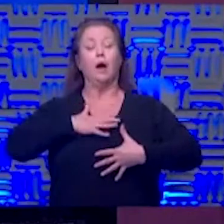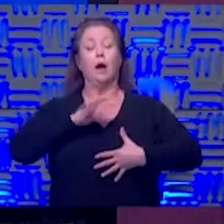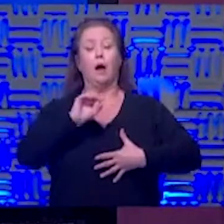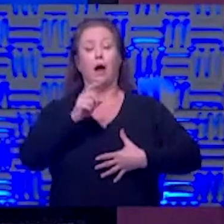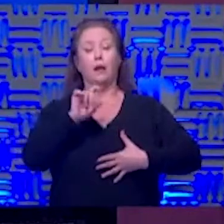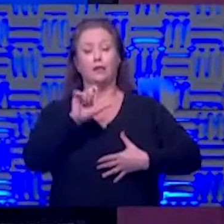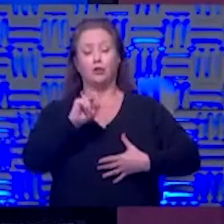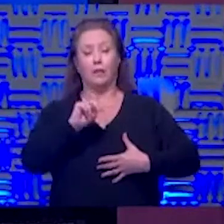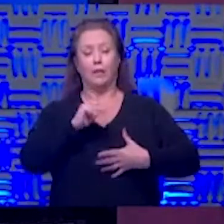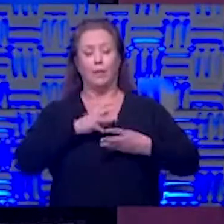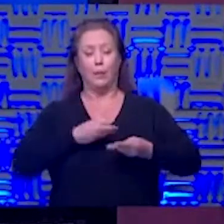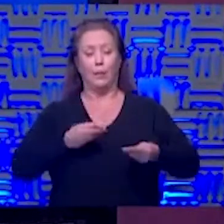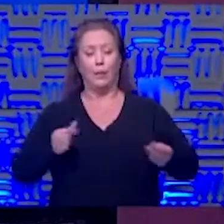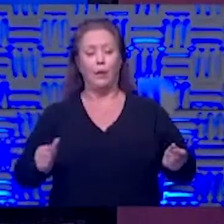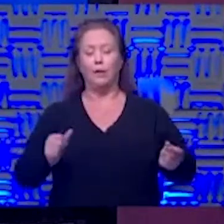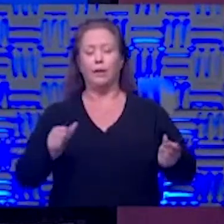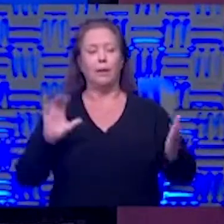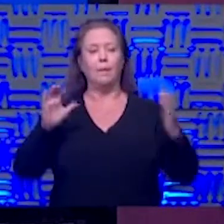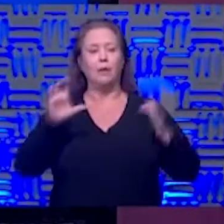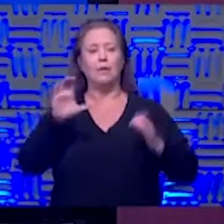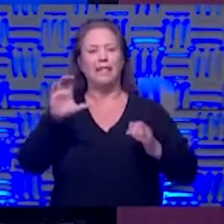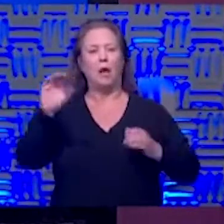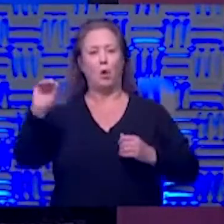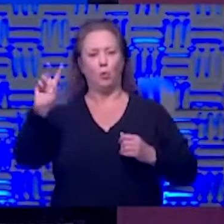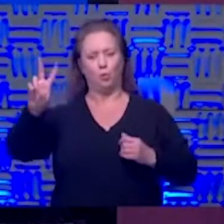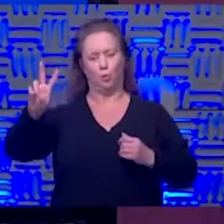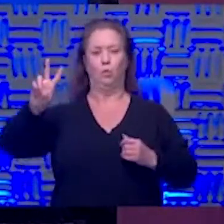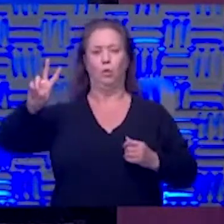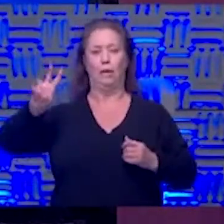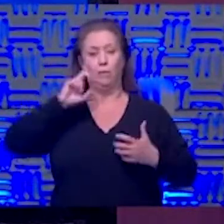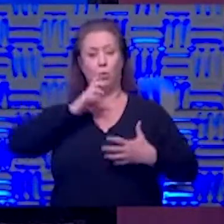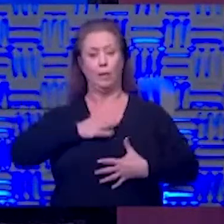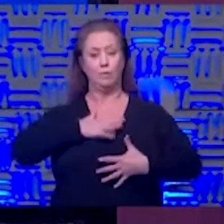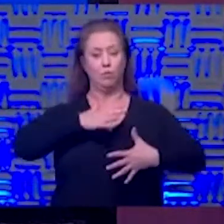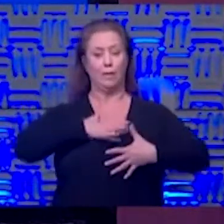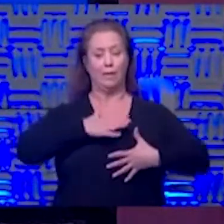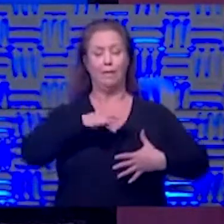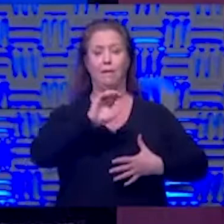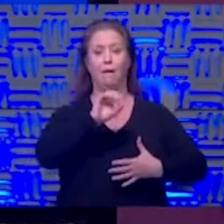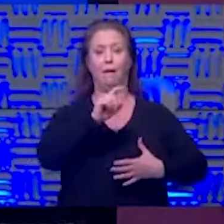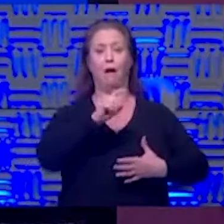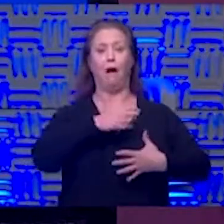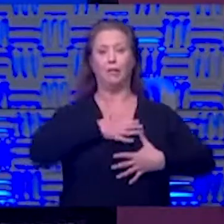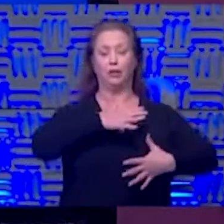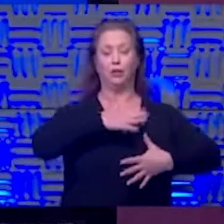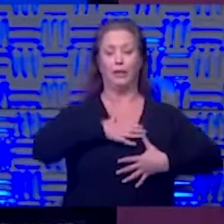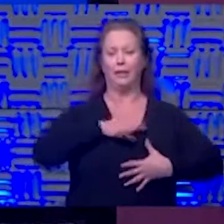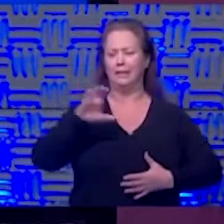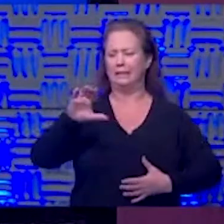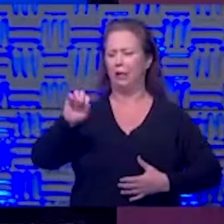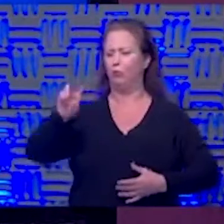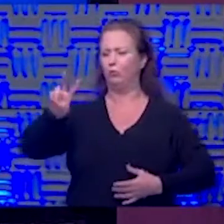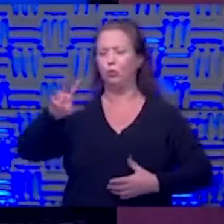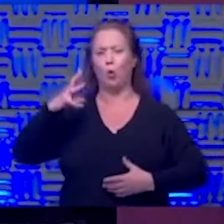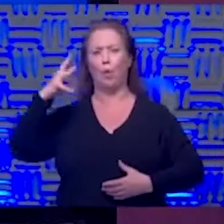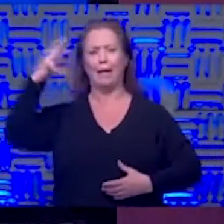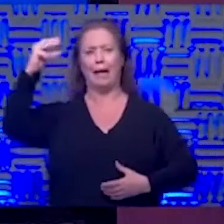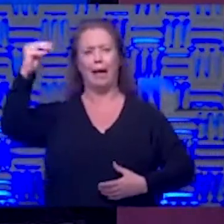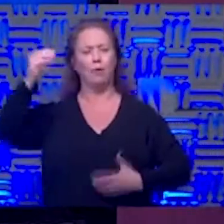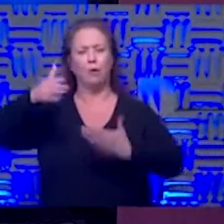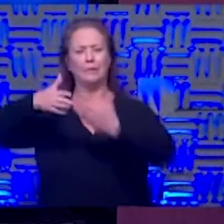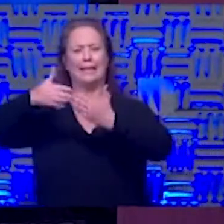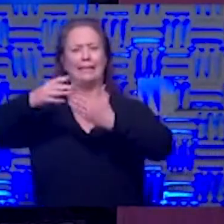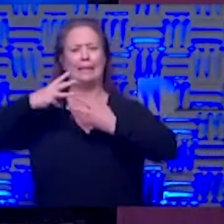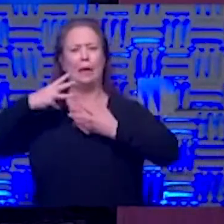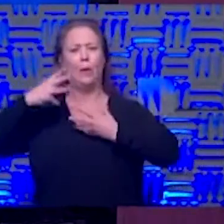doesn't diffuse as well as carbon dioxide so if you can breathe in oxygen through a mask the carbon dioxide going out goes out really